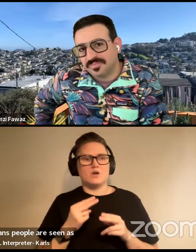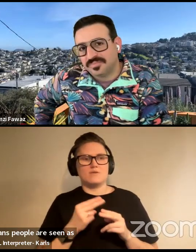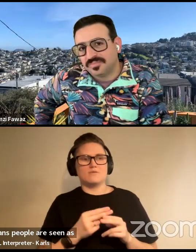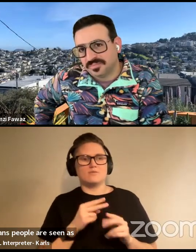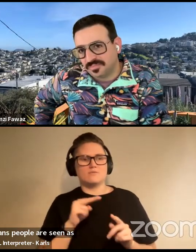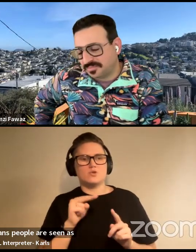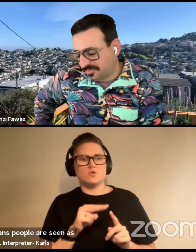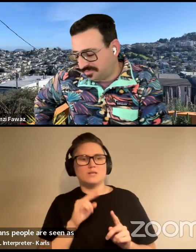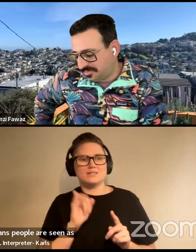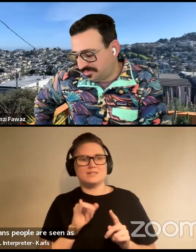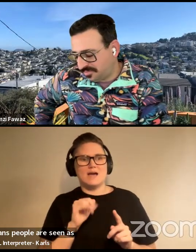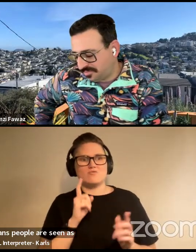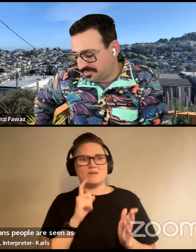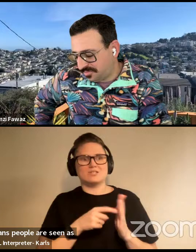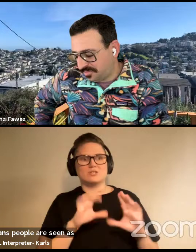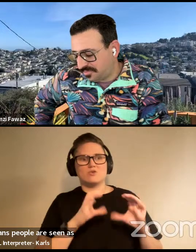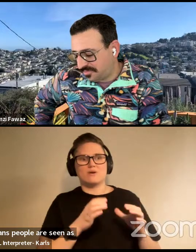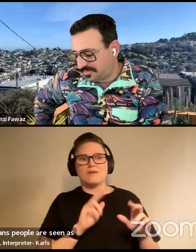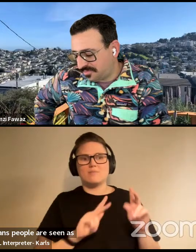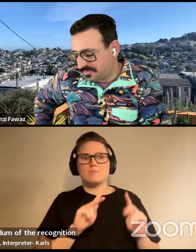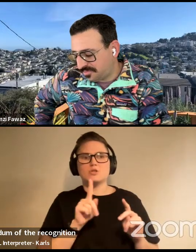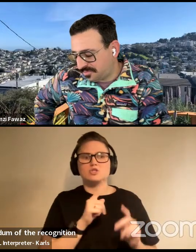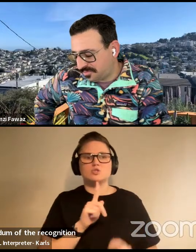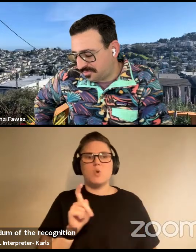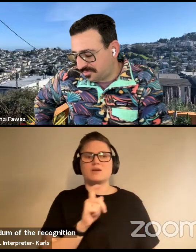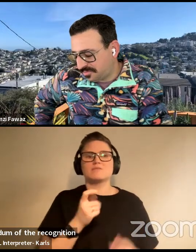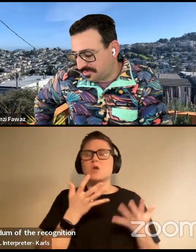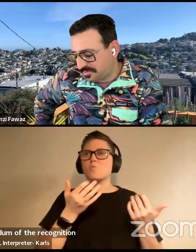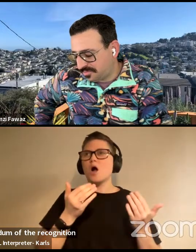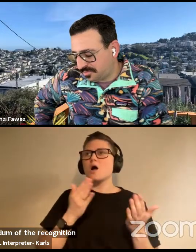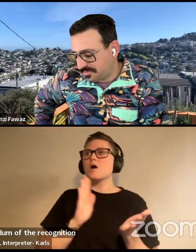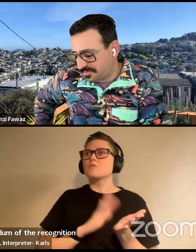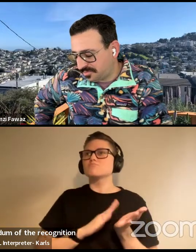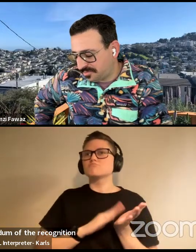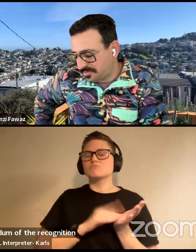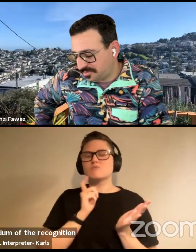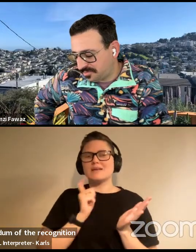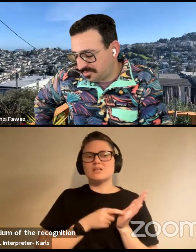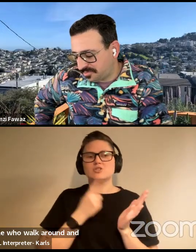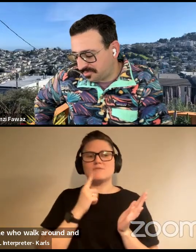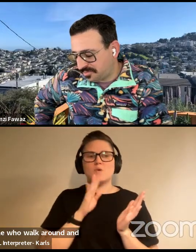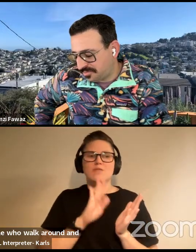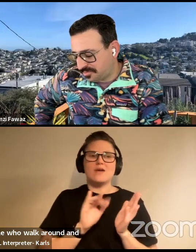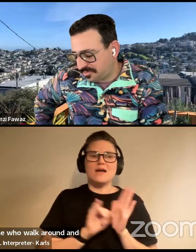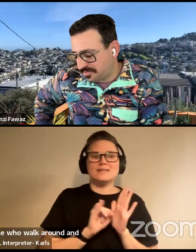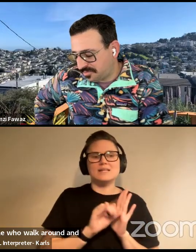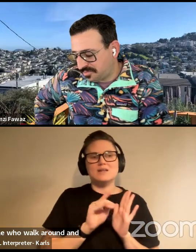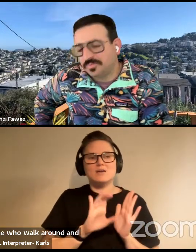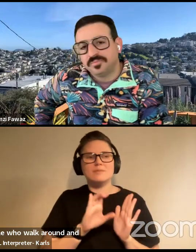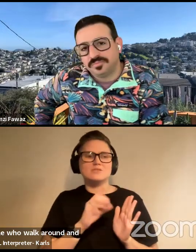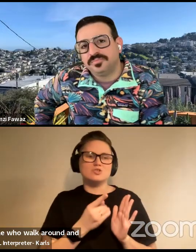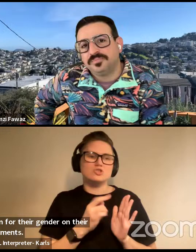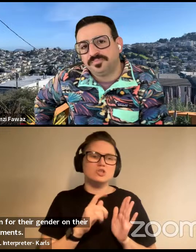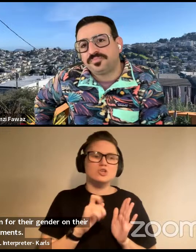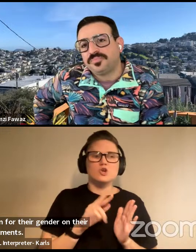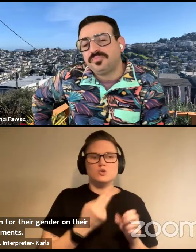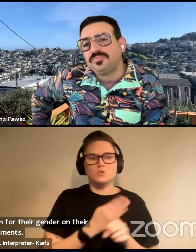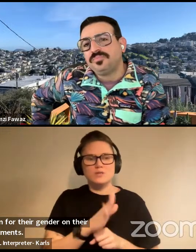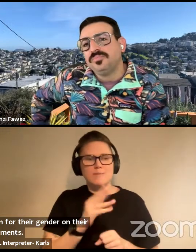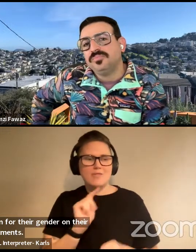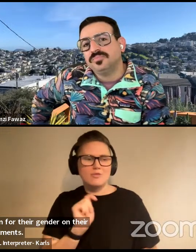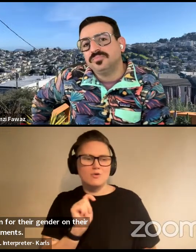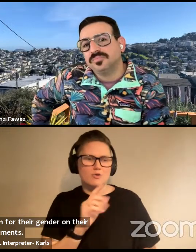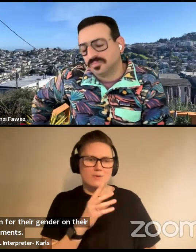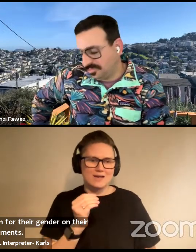category. Like just these people who walk around and they just want to get recognition for their gender on their identity documents and use the bathroom. And it's, it's not really